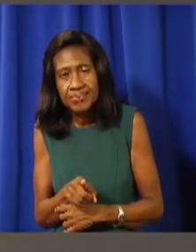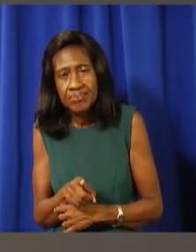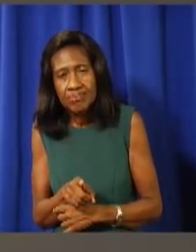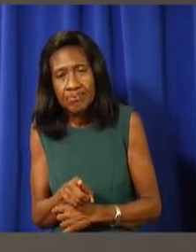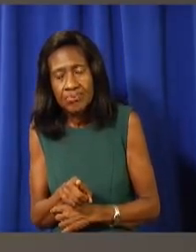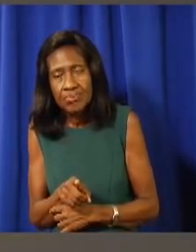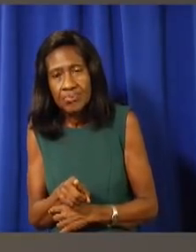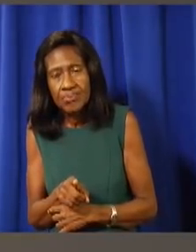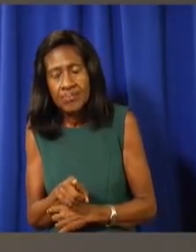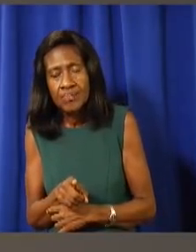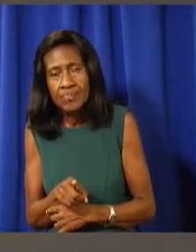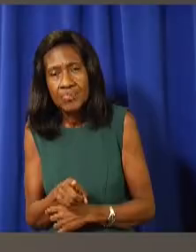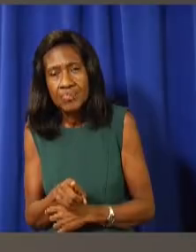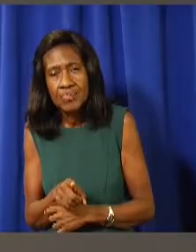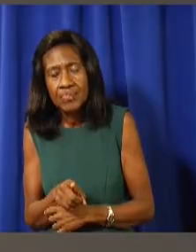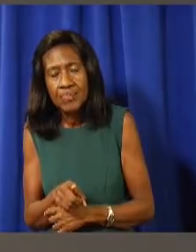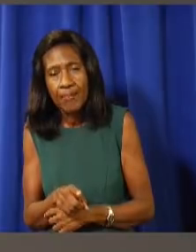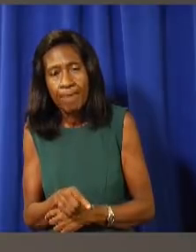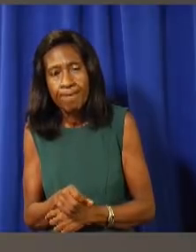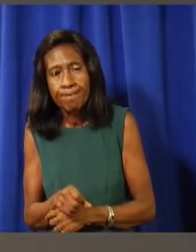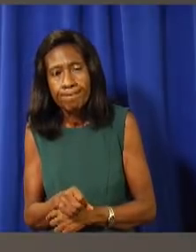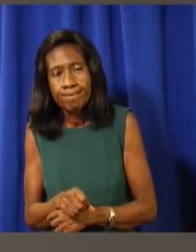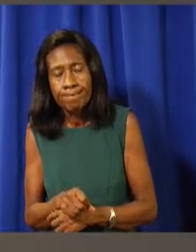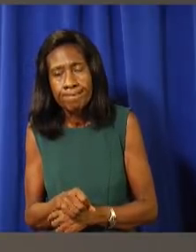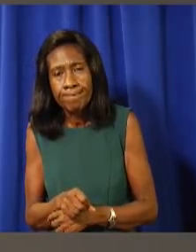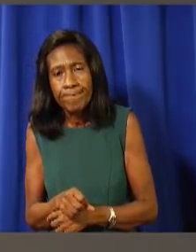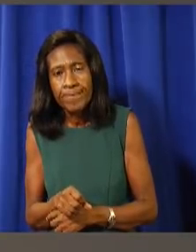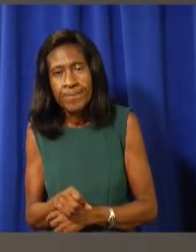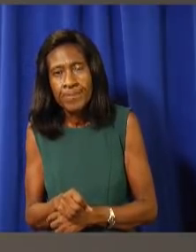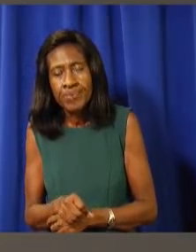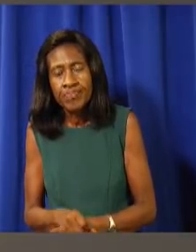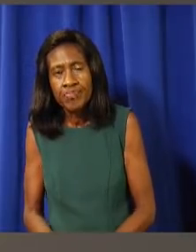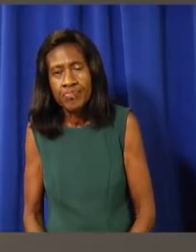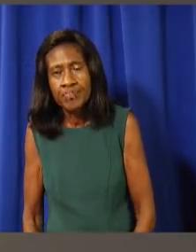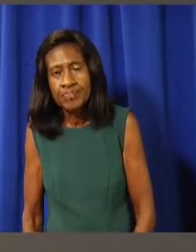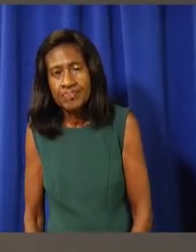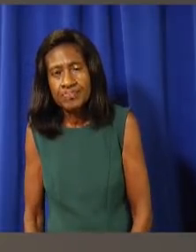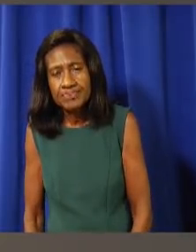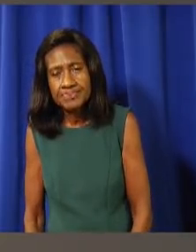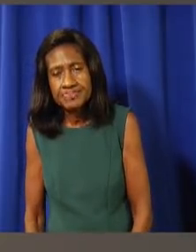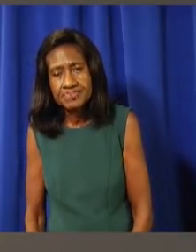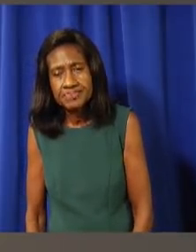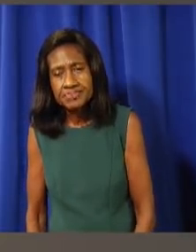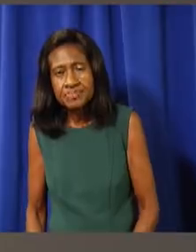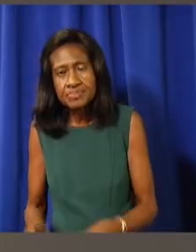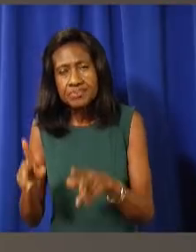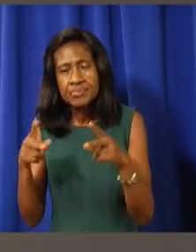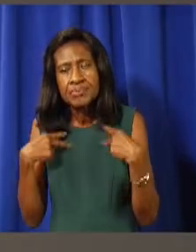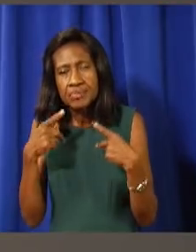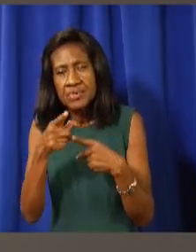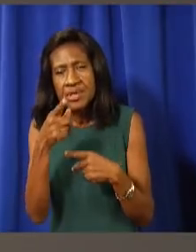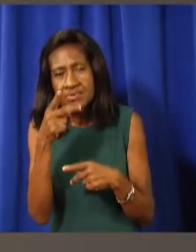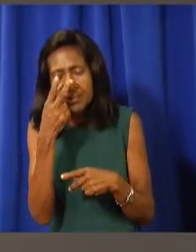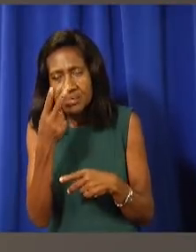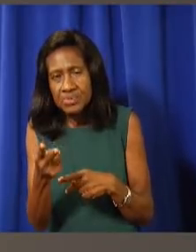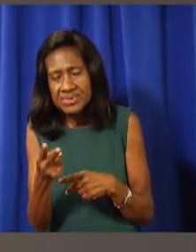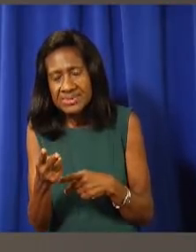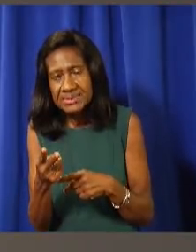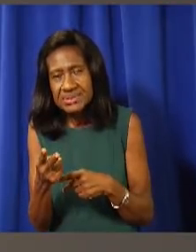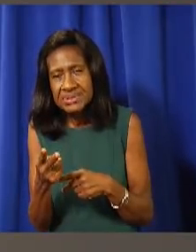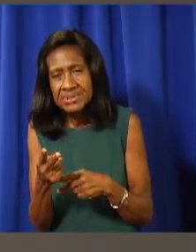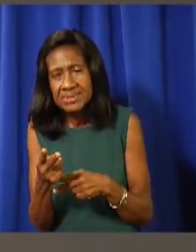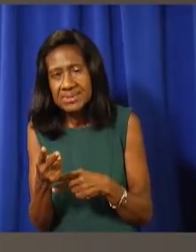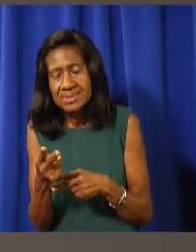any reservations for the night, for the near future? Have we heard any information from them? In respect to staffing or for